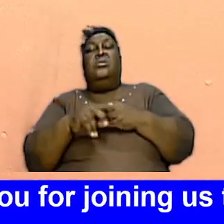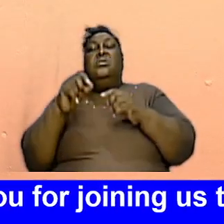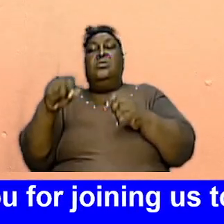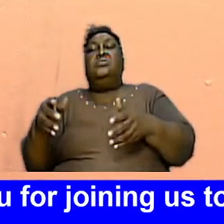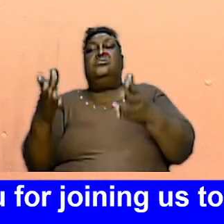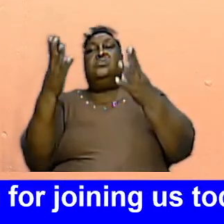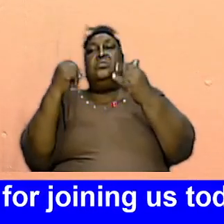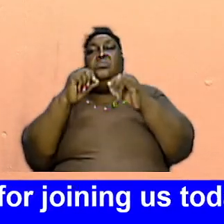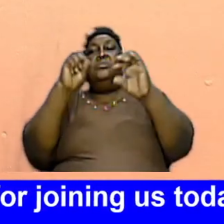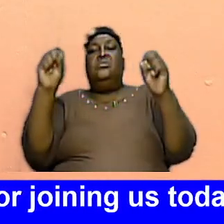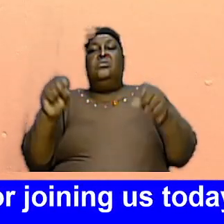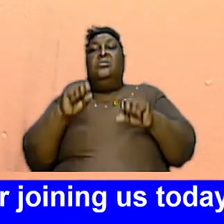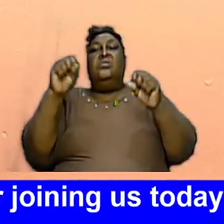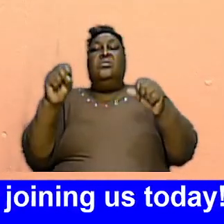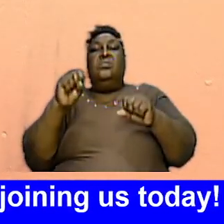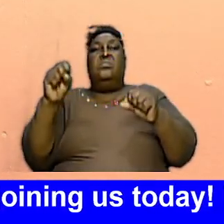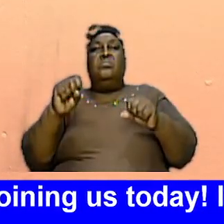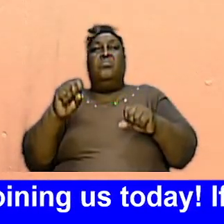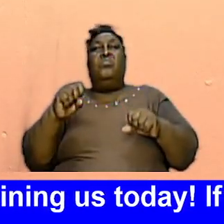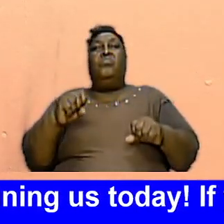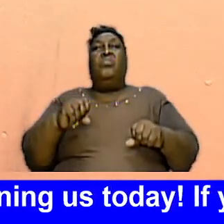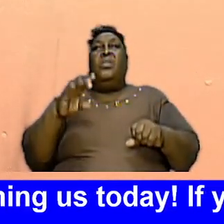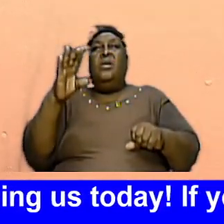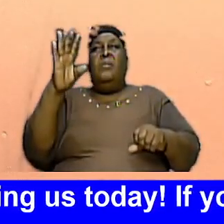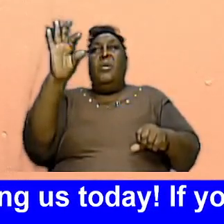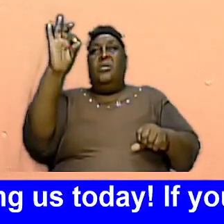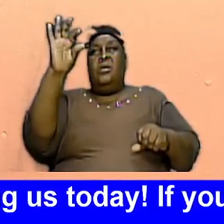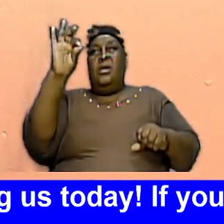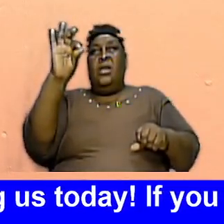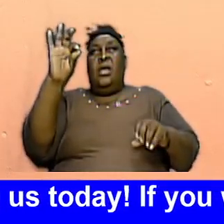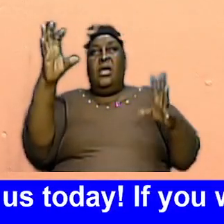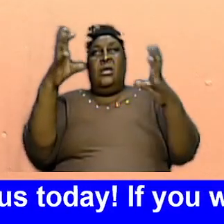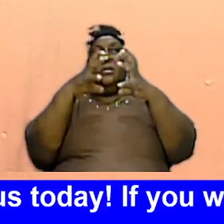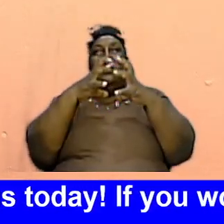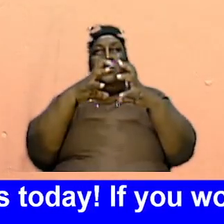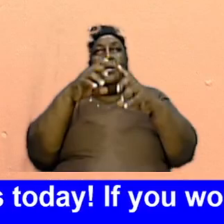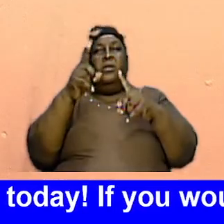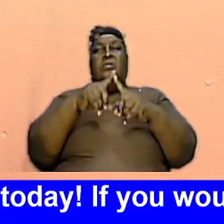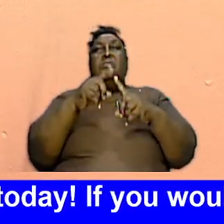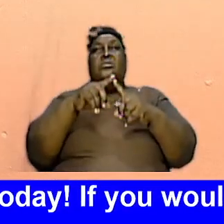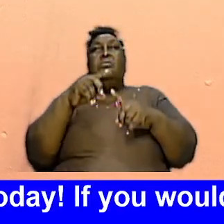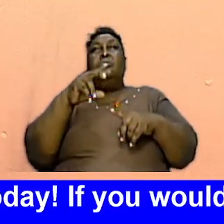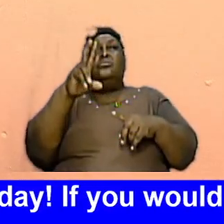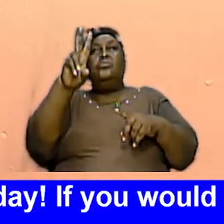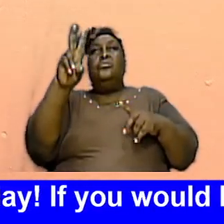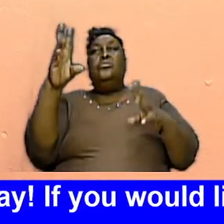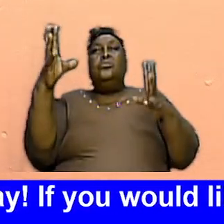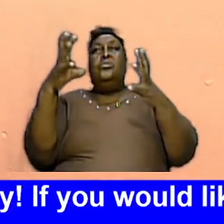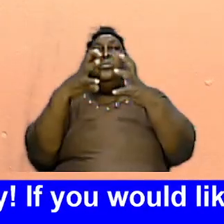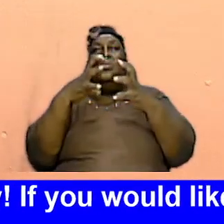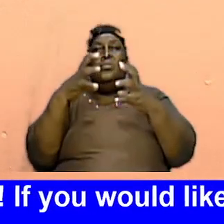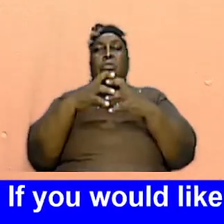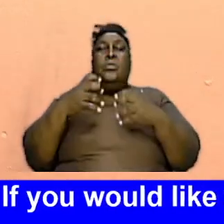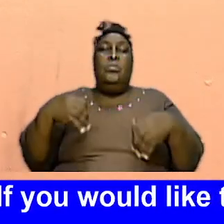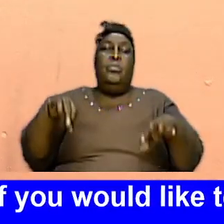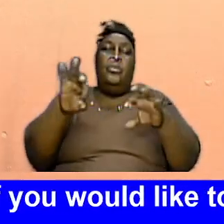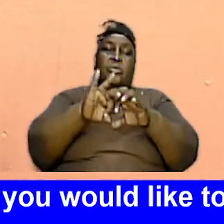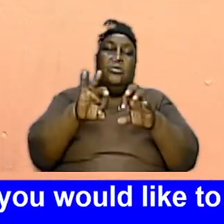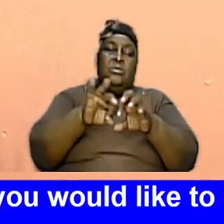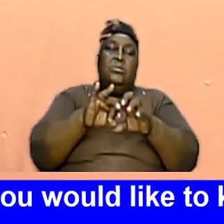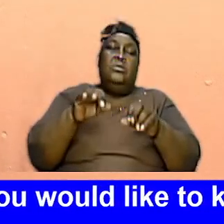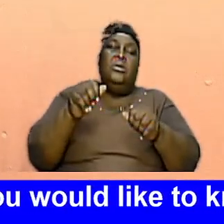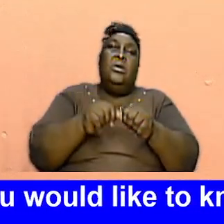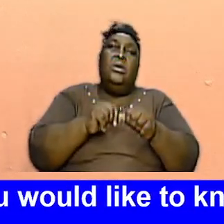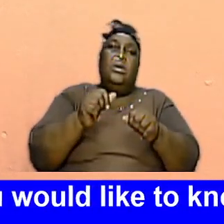Saturday I Think It Runs From About Nine Until Two And It Is Important That We Are There So Every